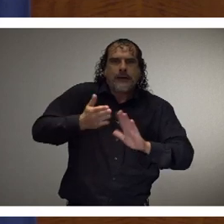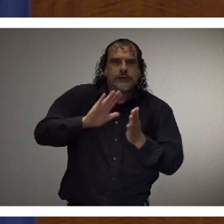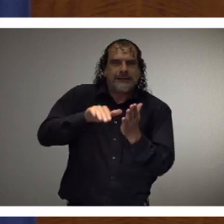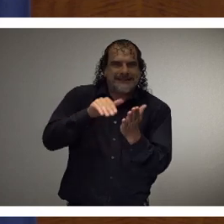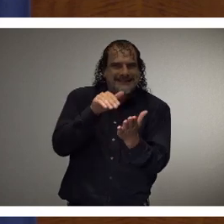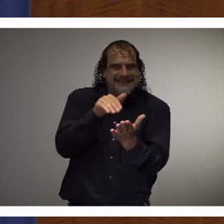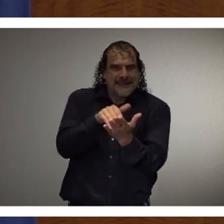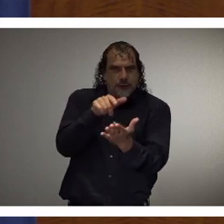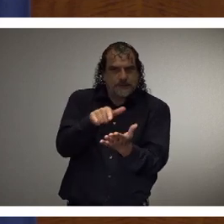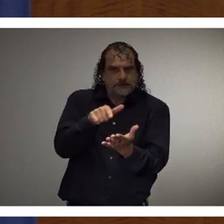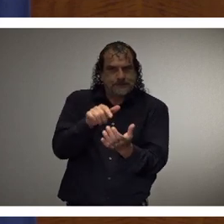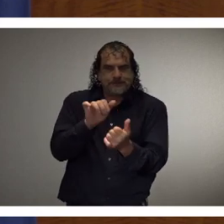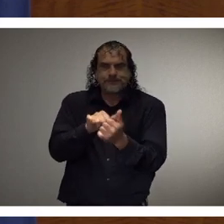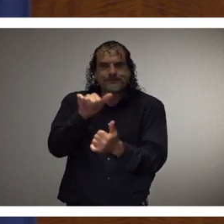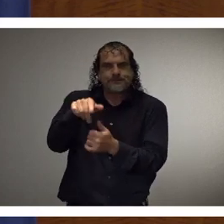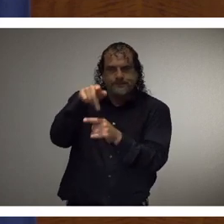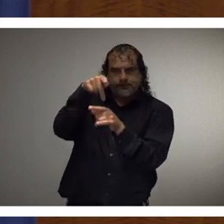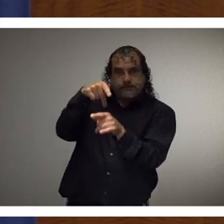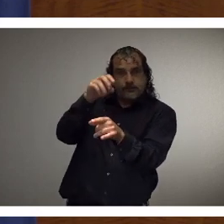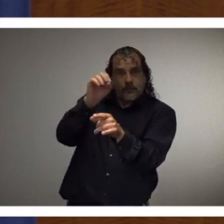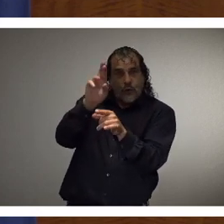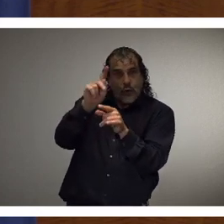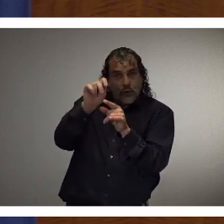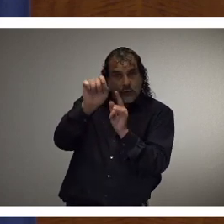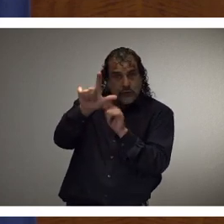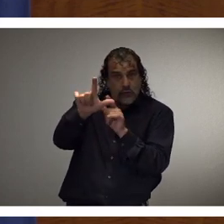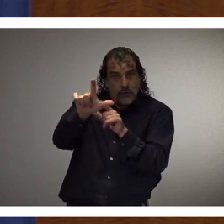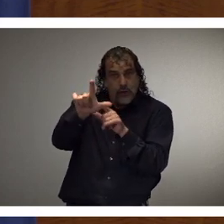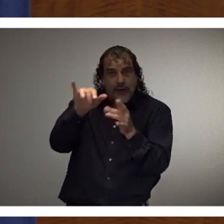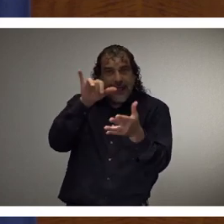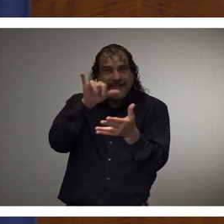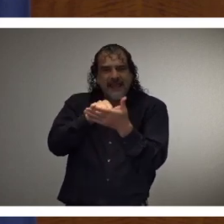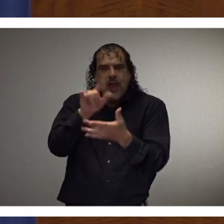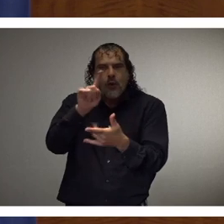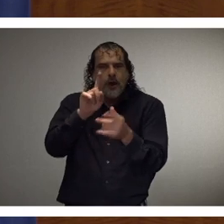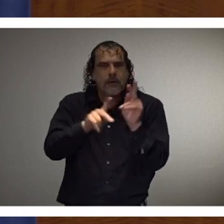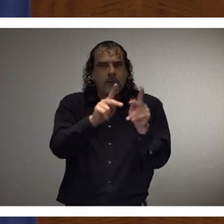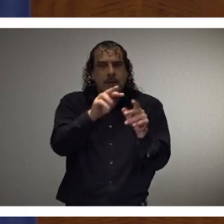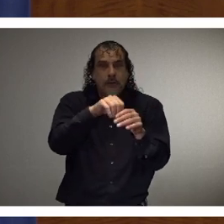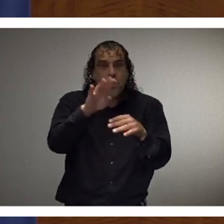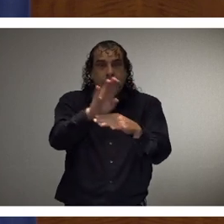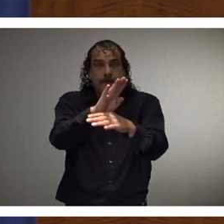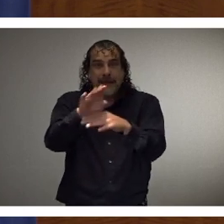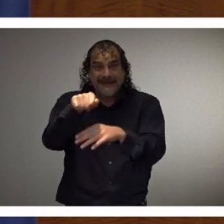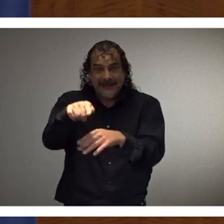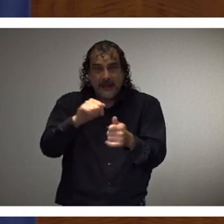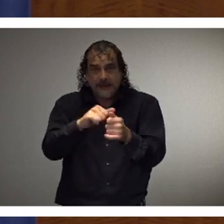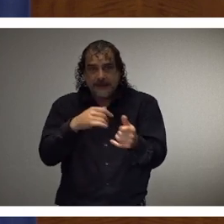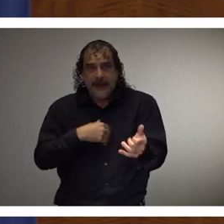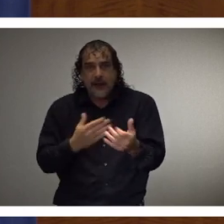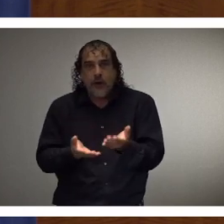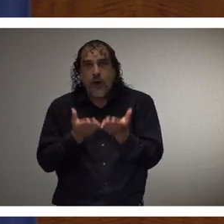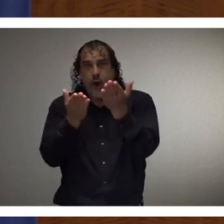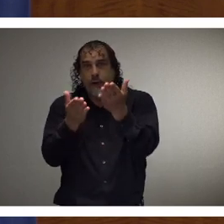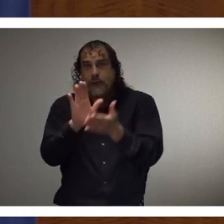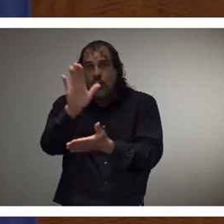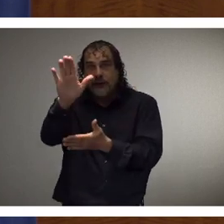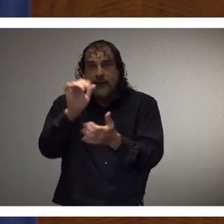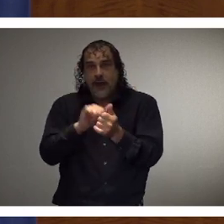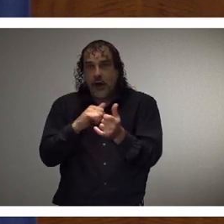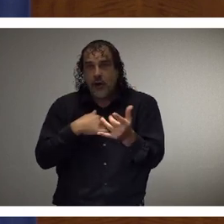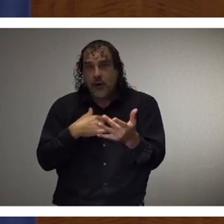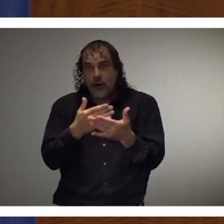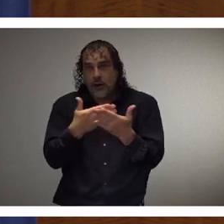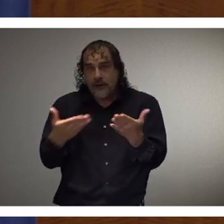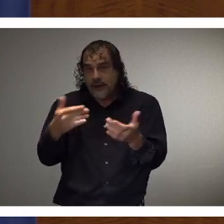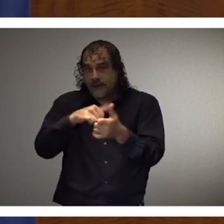This is a portal where Mississippi businesses can put their hand up and offer their resources to those in need.